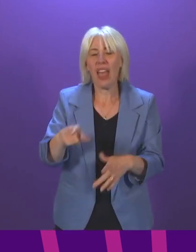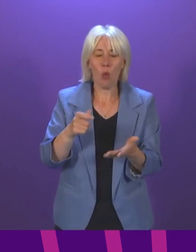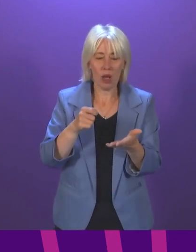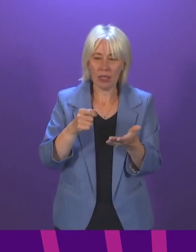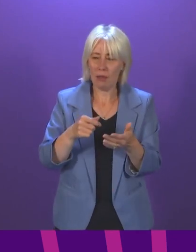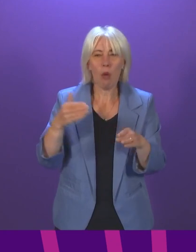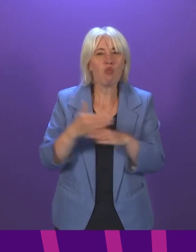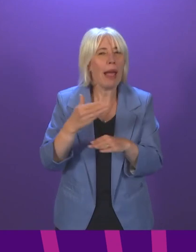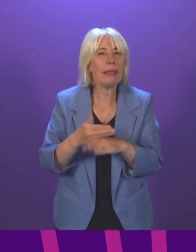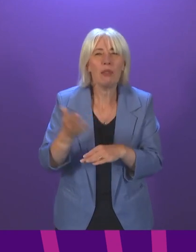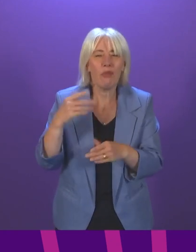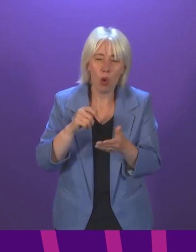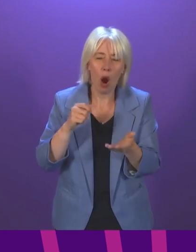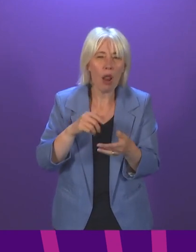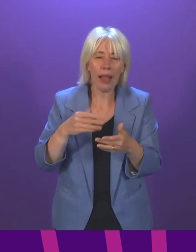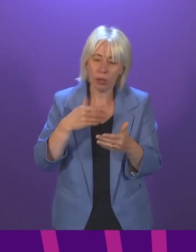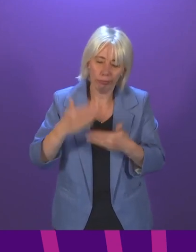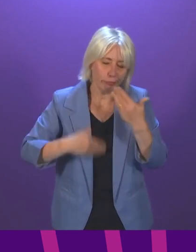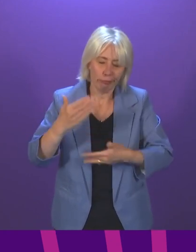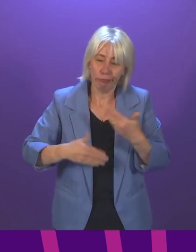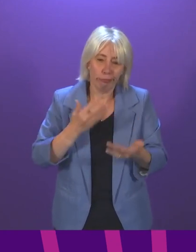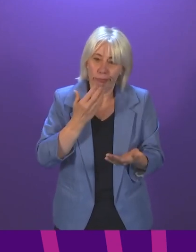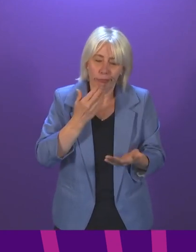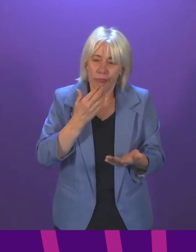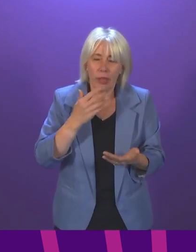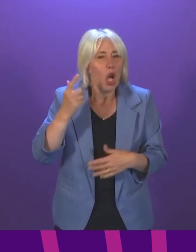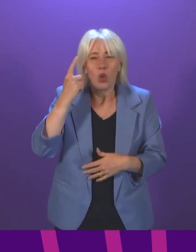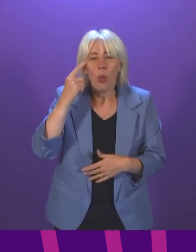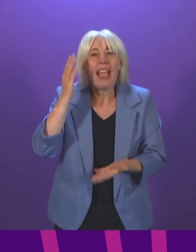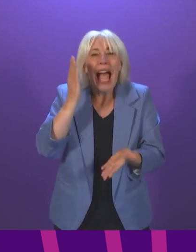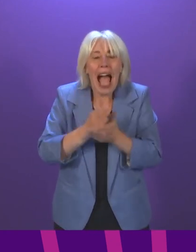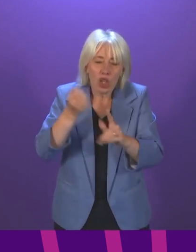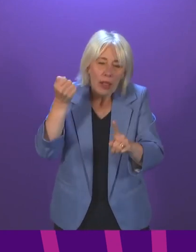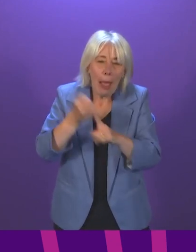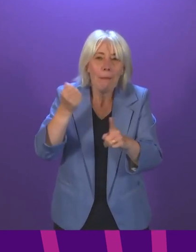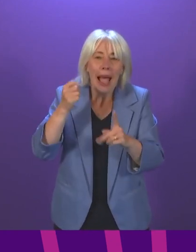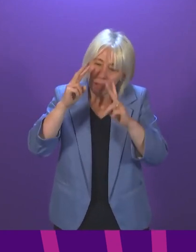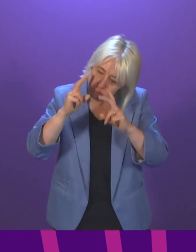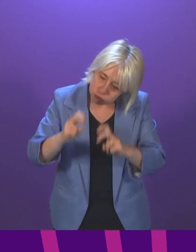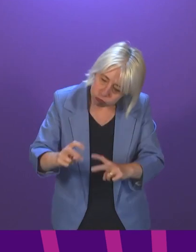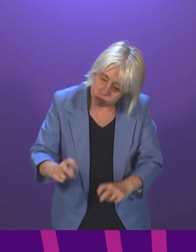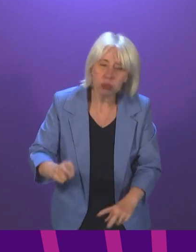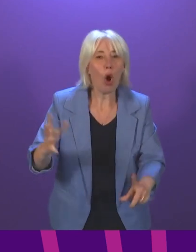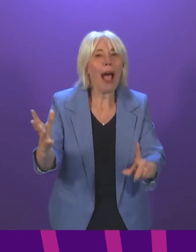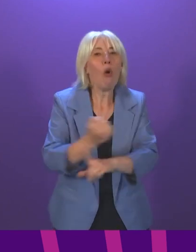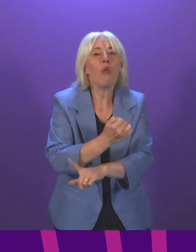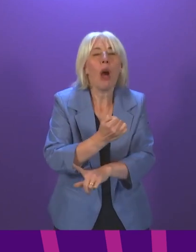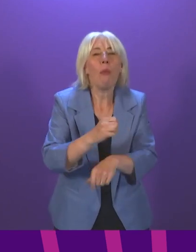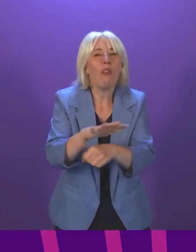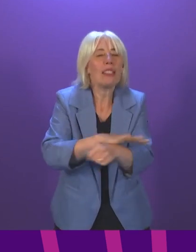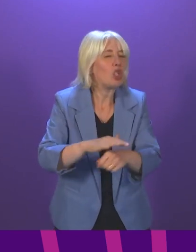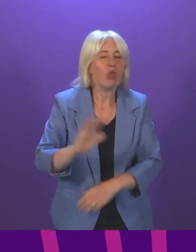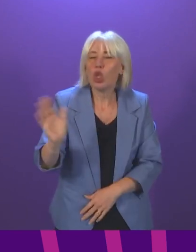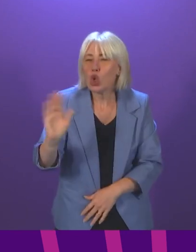practice. I am assured that it had no impact on the investigation or outcome of cases. Often at the Crown